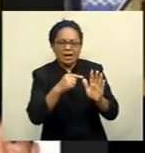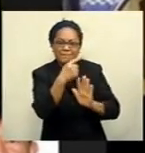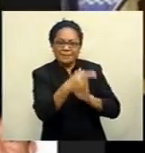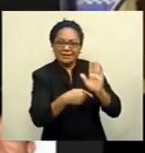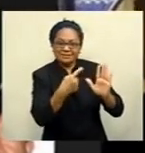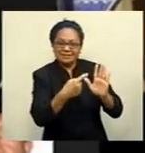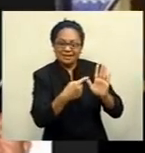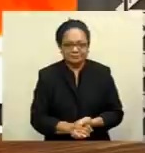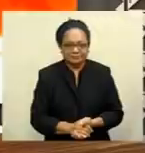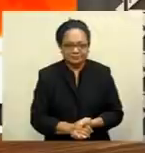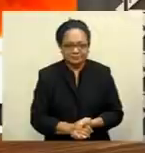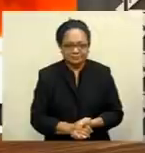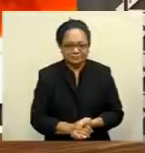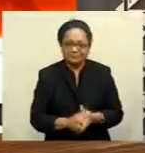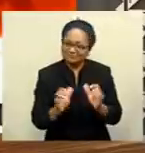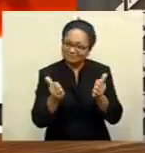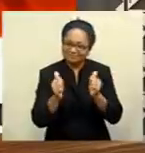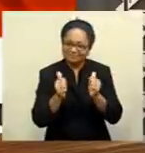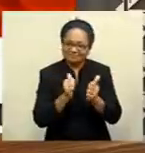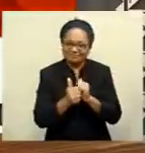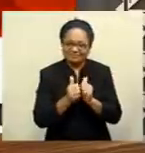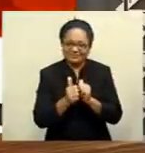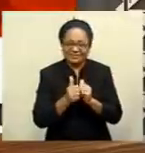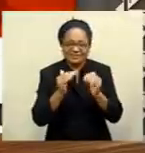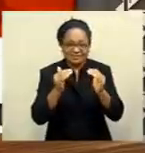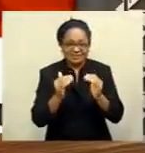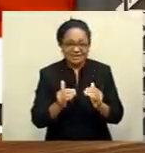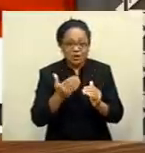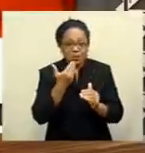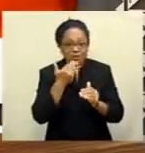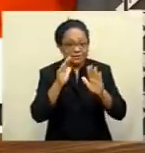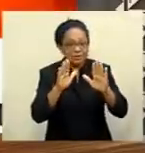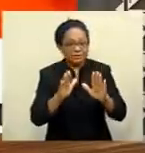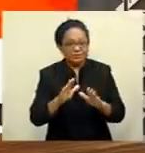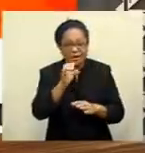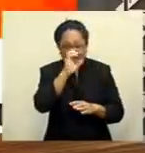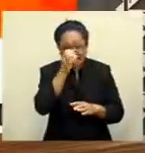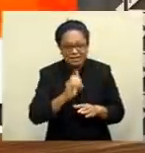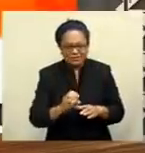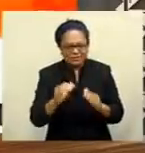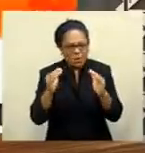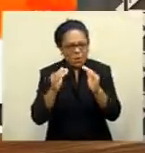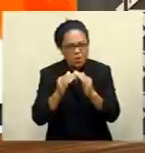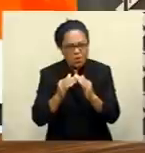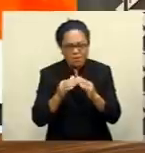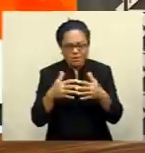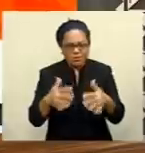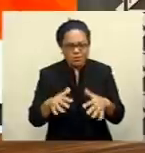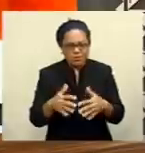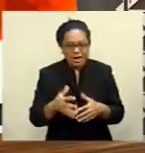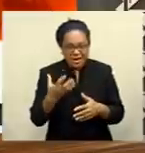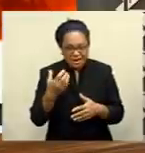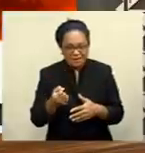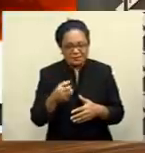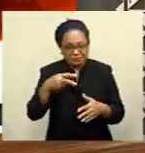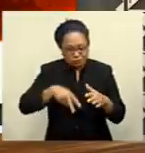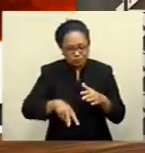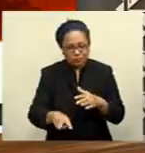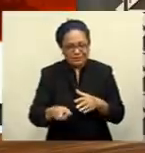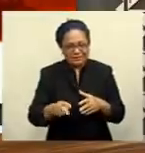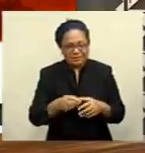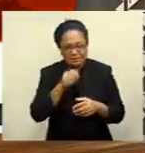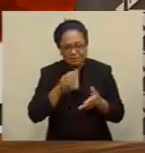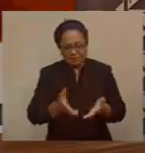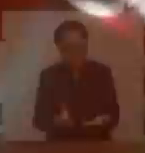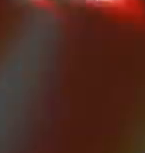Oman. That's it from sports tonight. Coming up in Weird and Wonderful, Elephant Orphanage records rare twin birth. Listen more after the